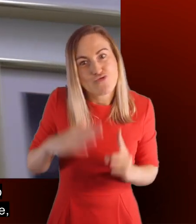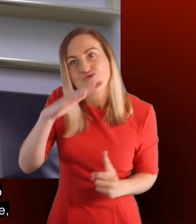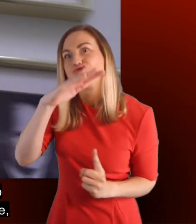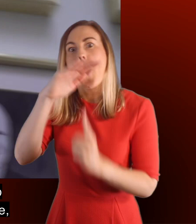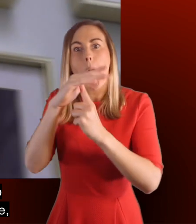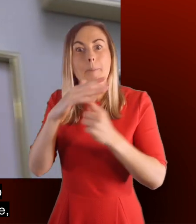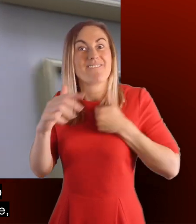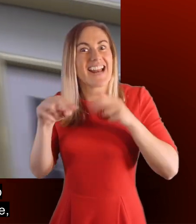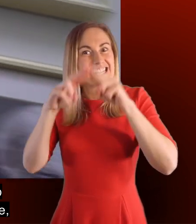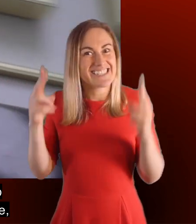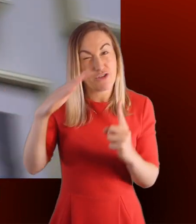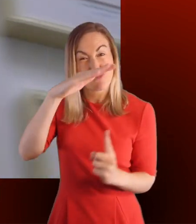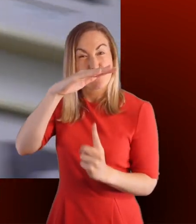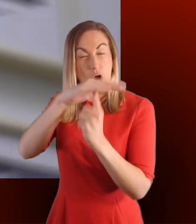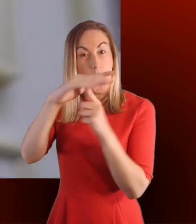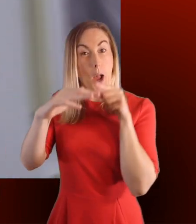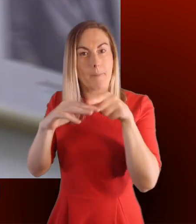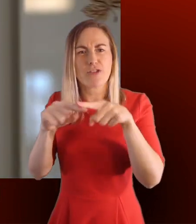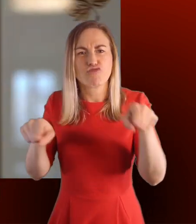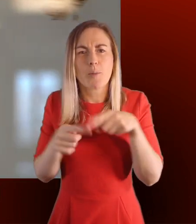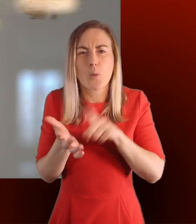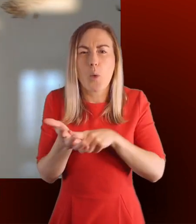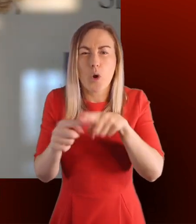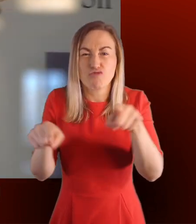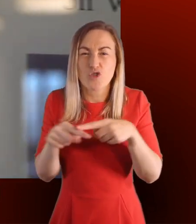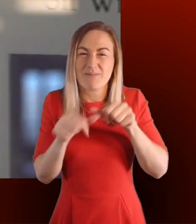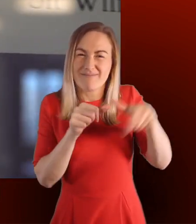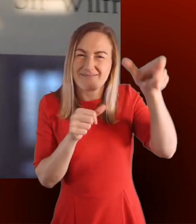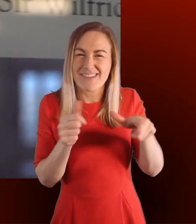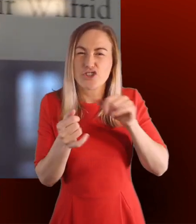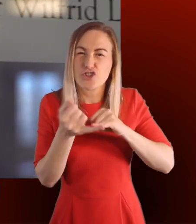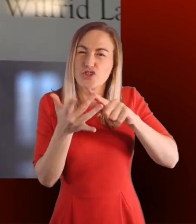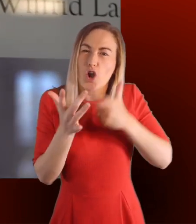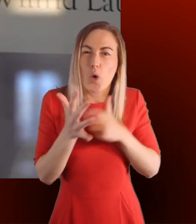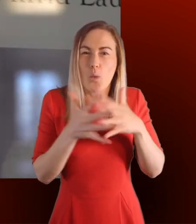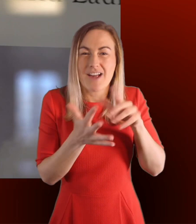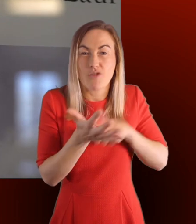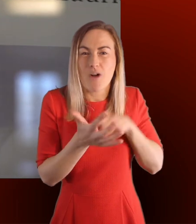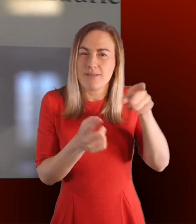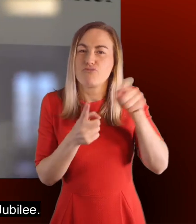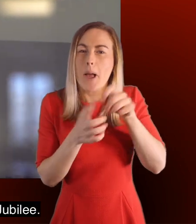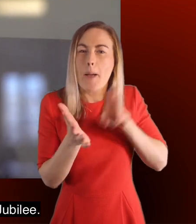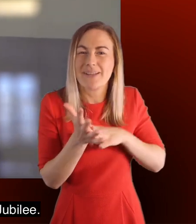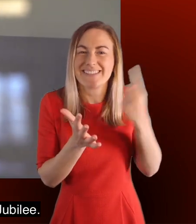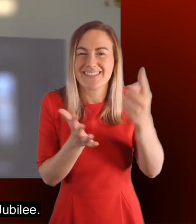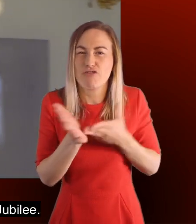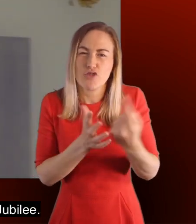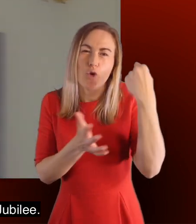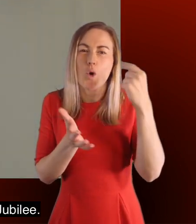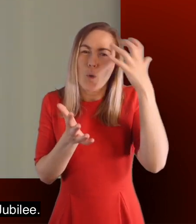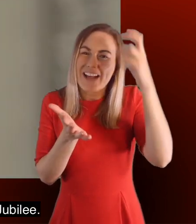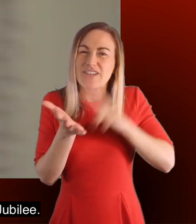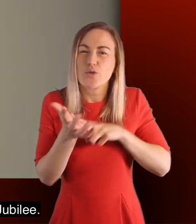very top of Canada House to the Laurier Room, named after Sir Wilfrid Laurier, Canada's Prime Minister during Queen Victoria's